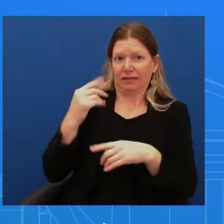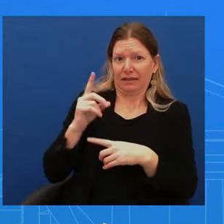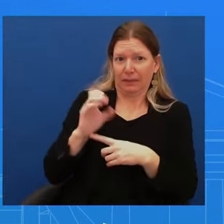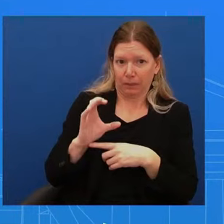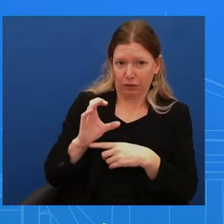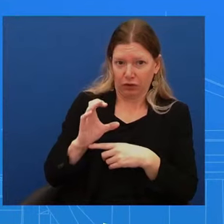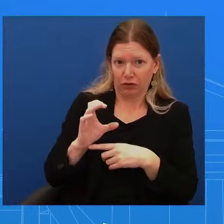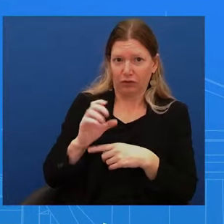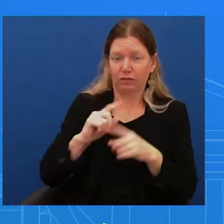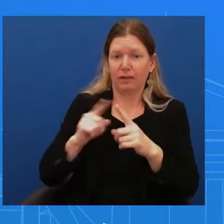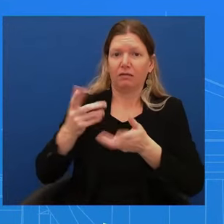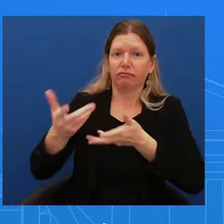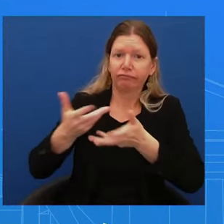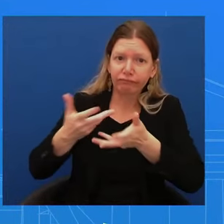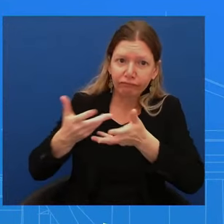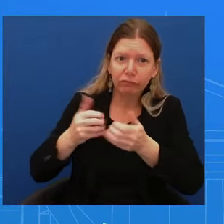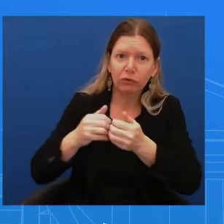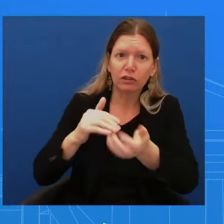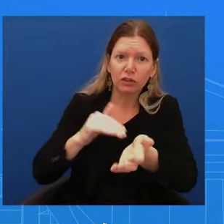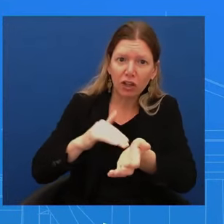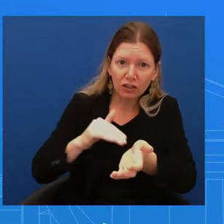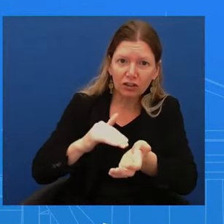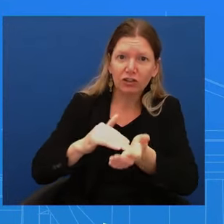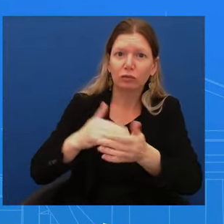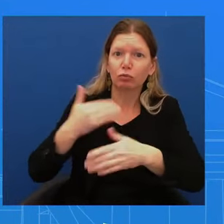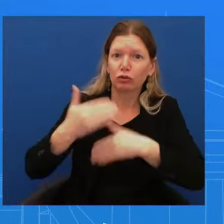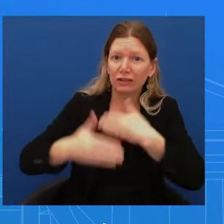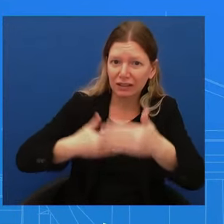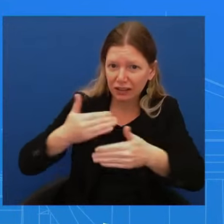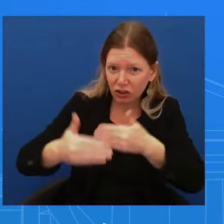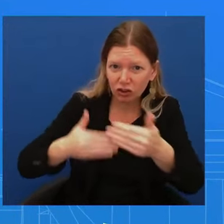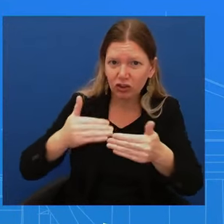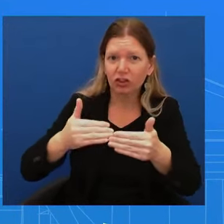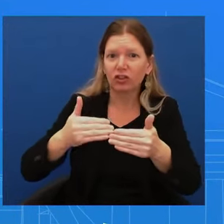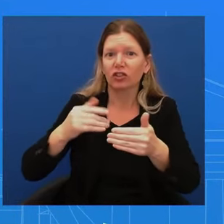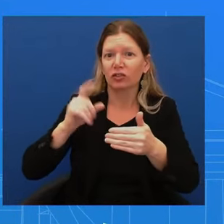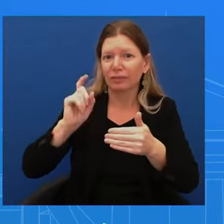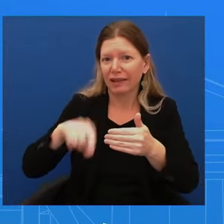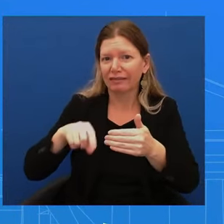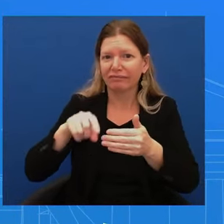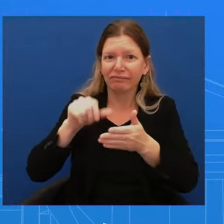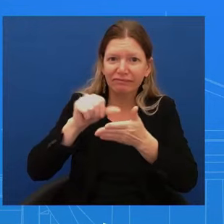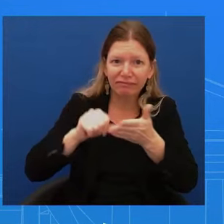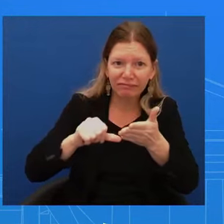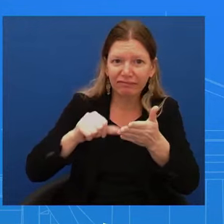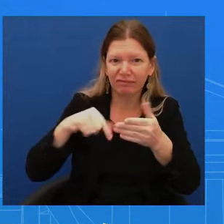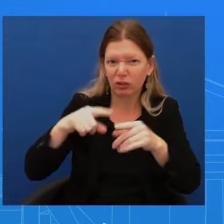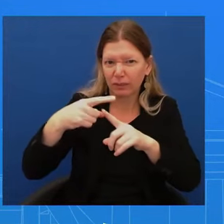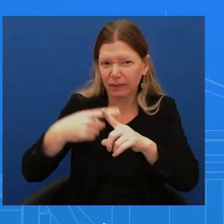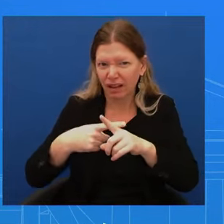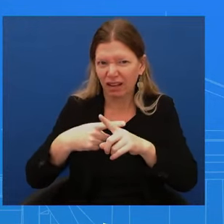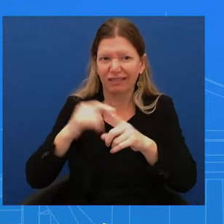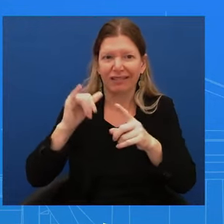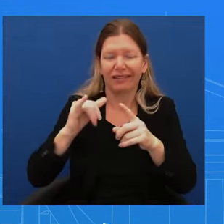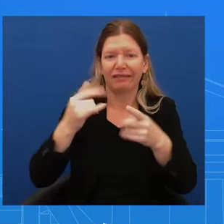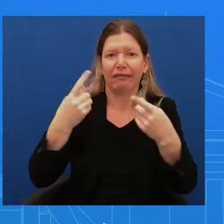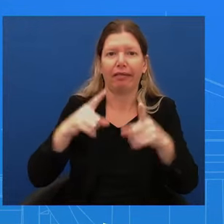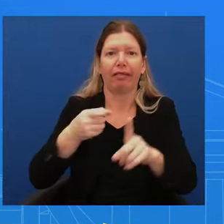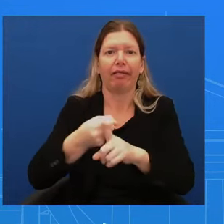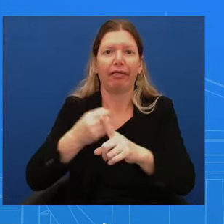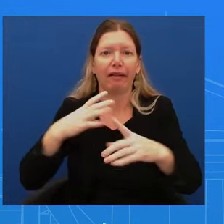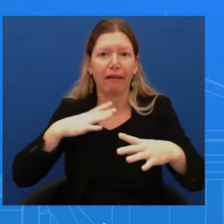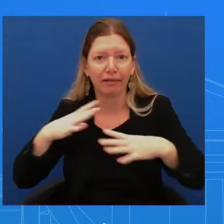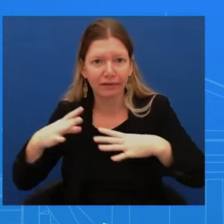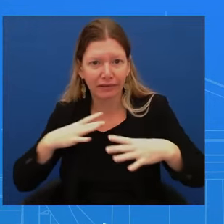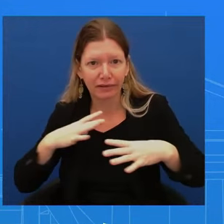to coincide with the holidays. And as Karine rightly also said, the president didn't know about the diagnosis until this morning.